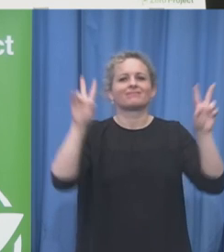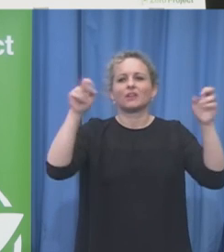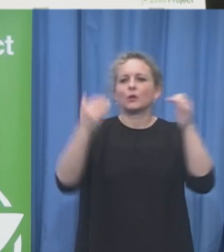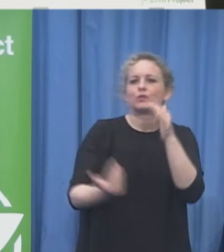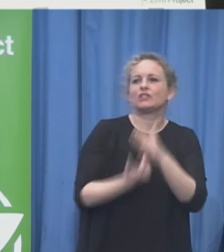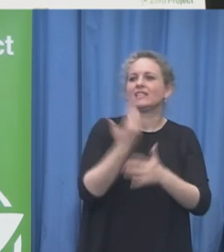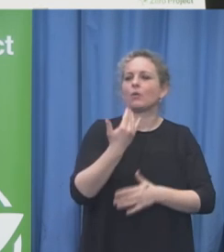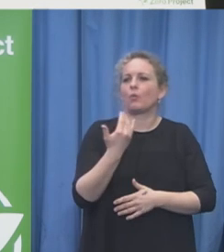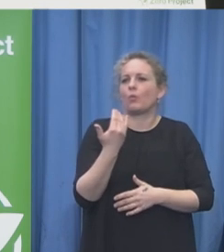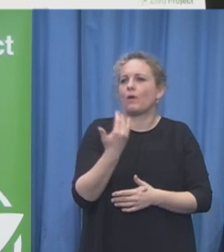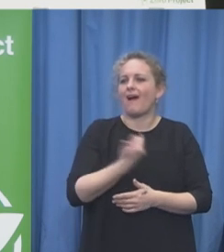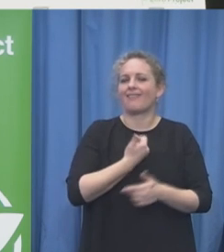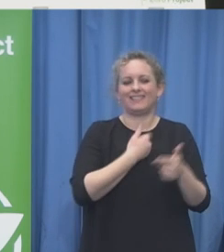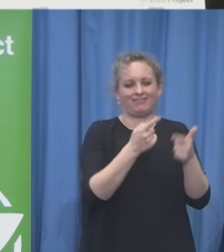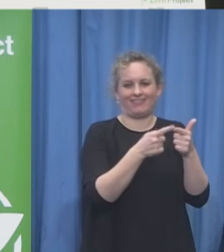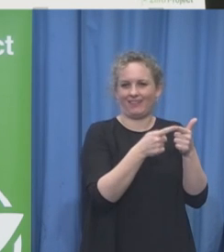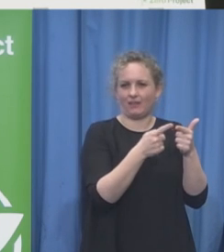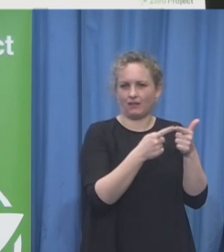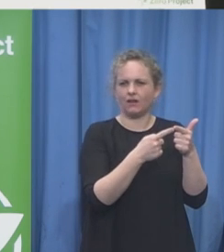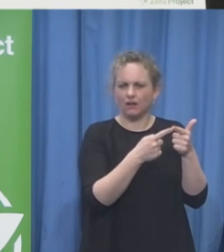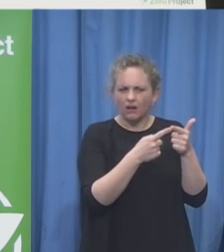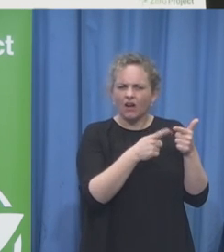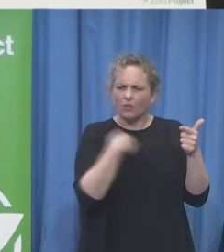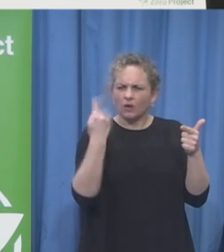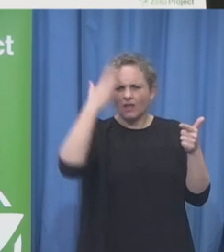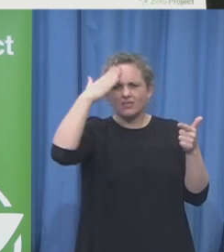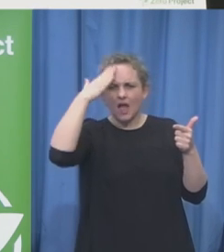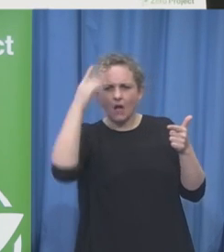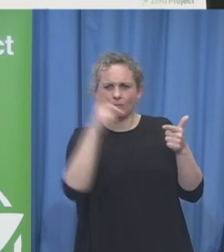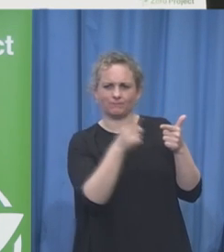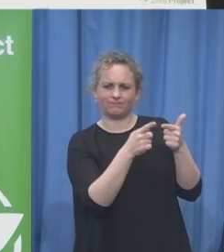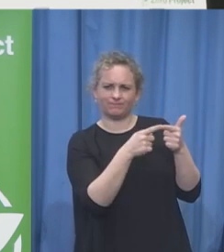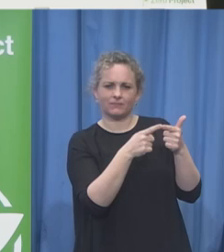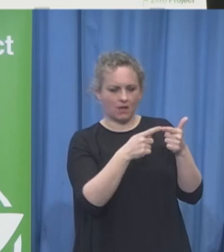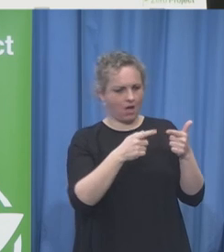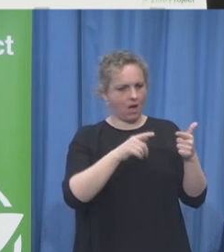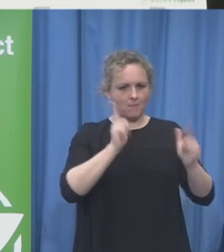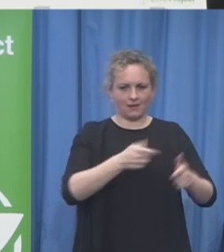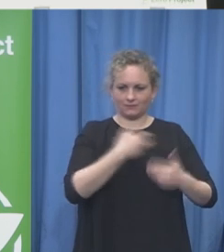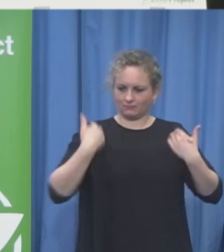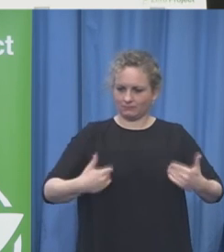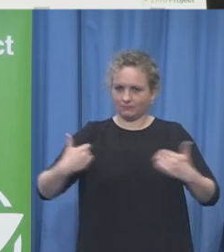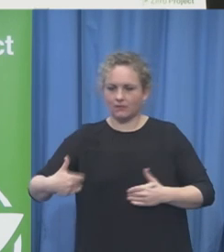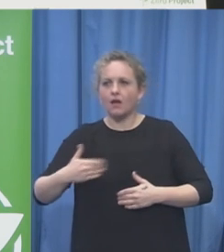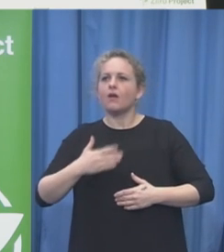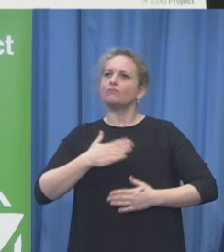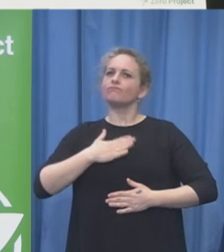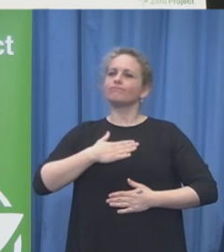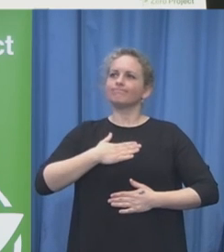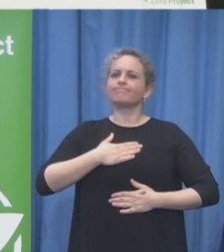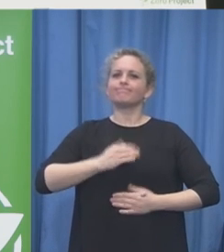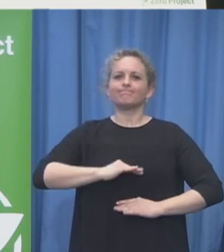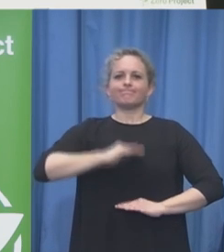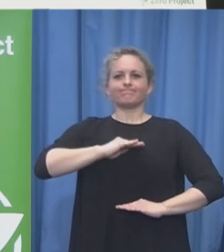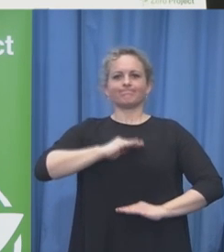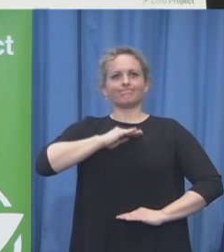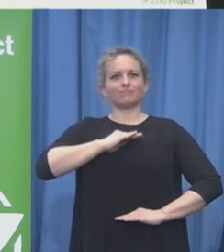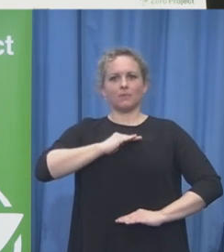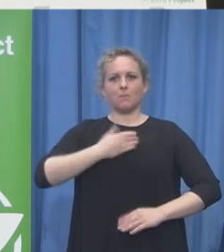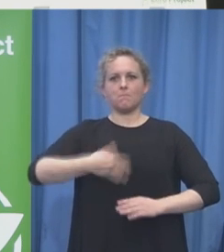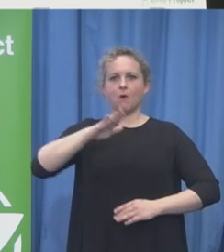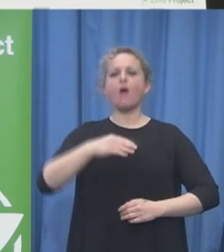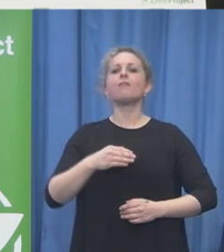incredibly important as it really tells people what and who we are all